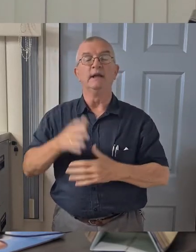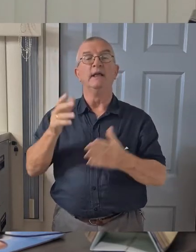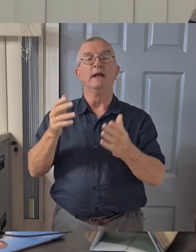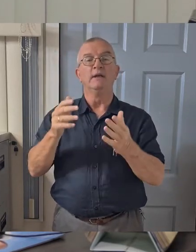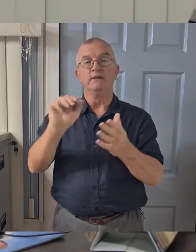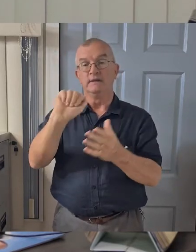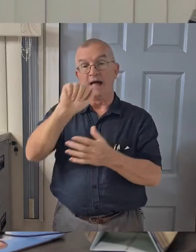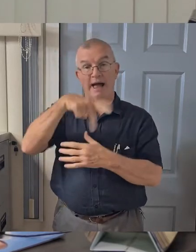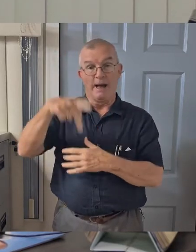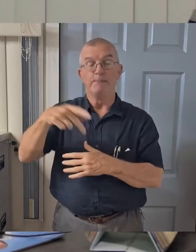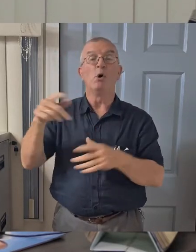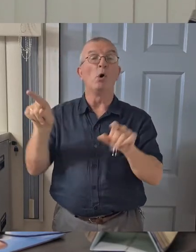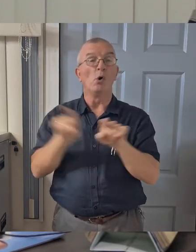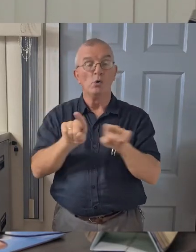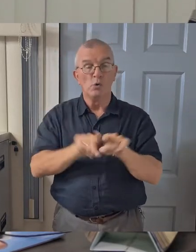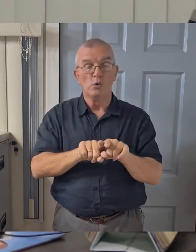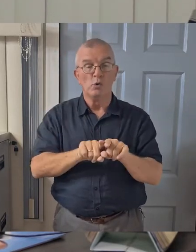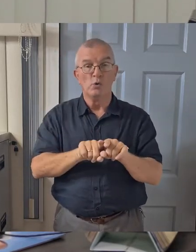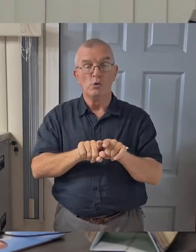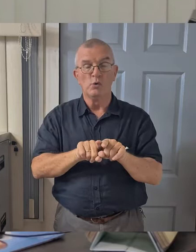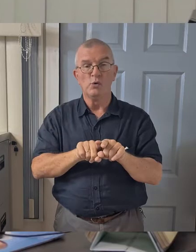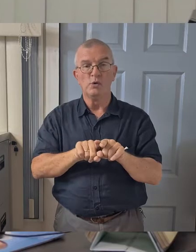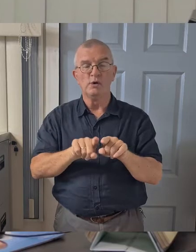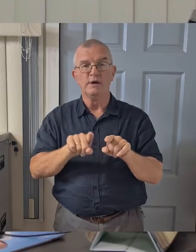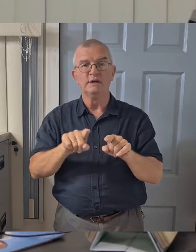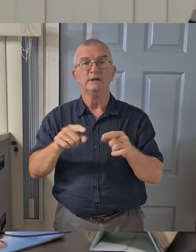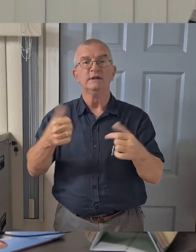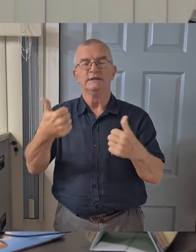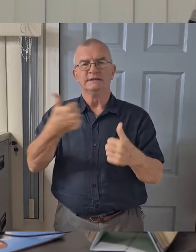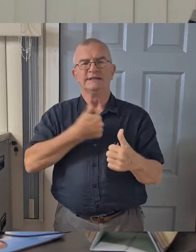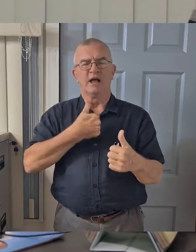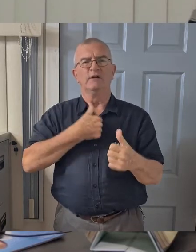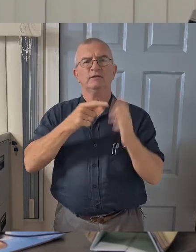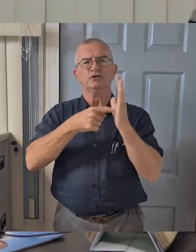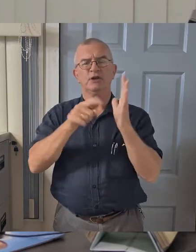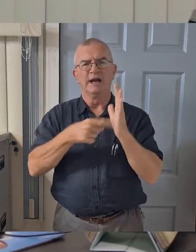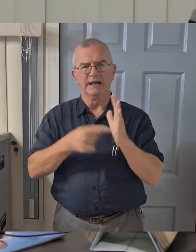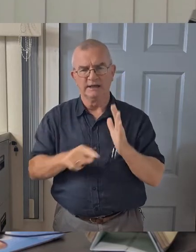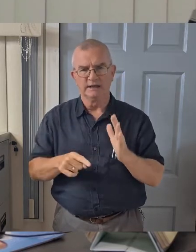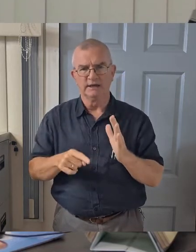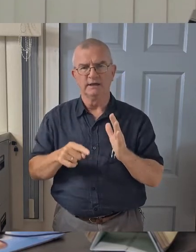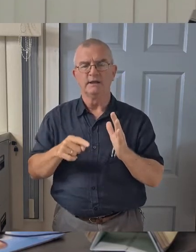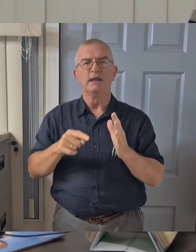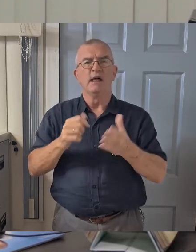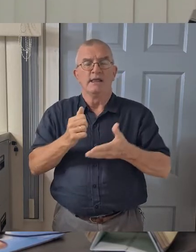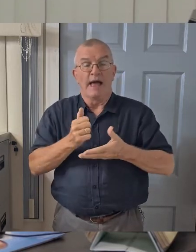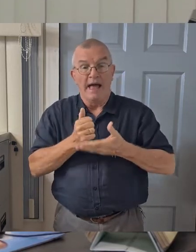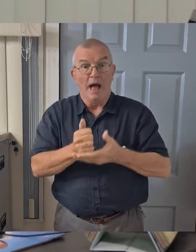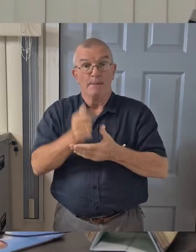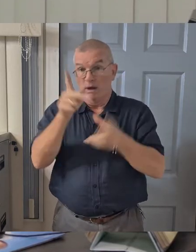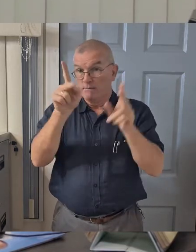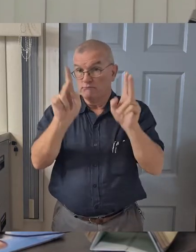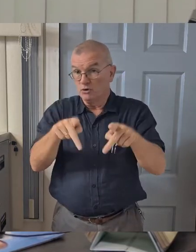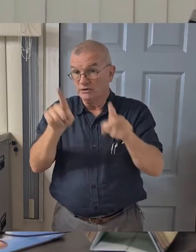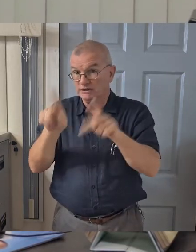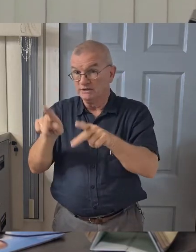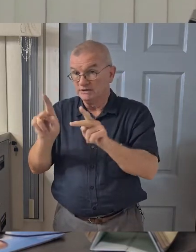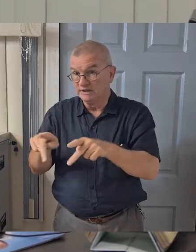also provides the self-check facility, which is a screening tool to enable persons to